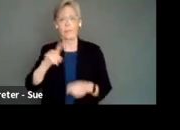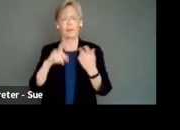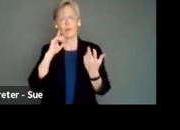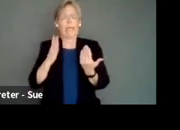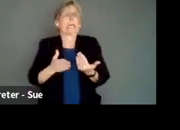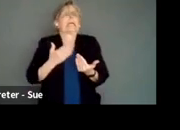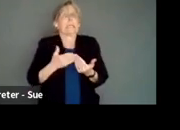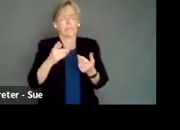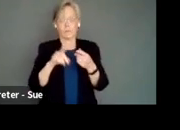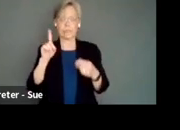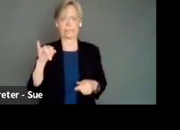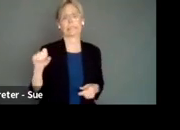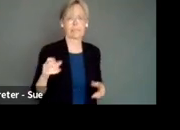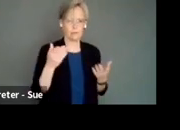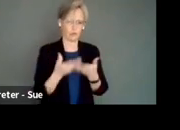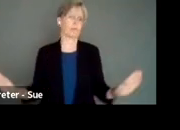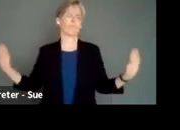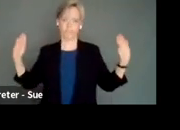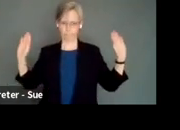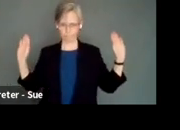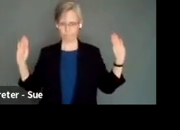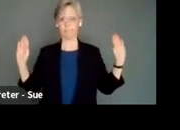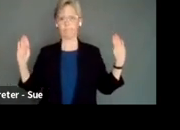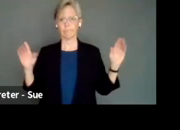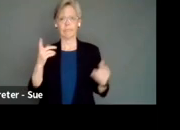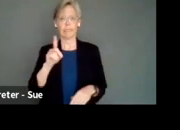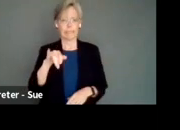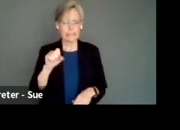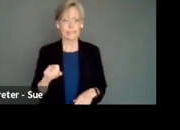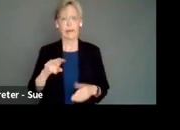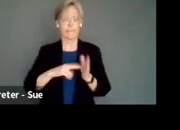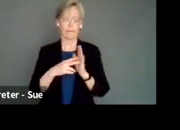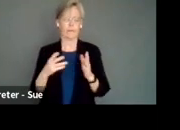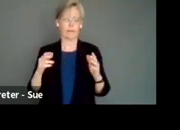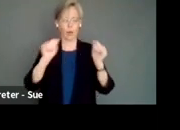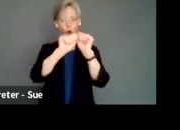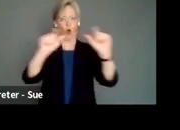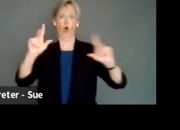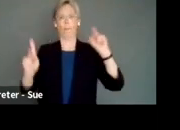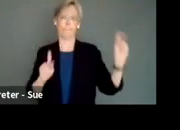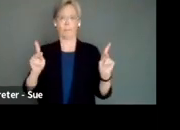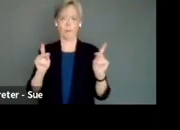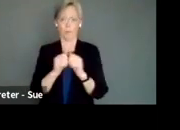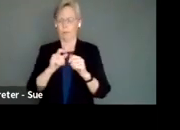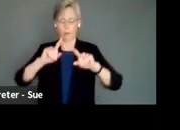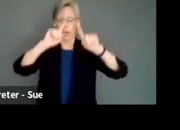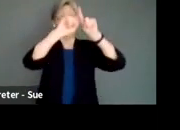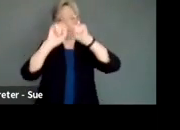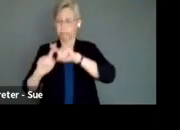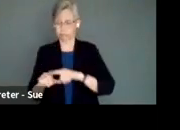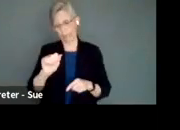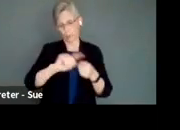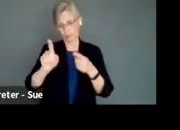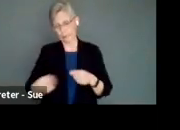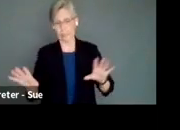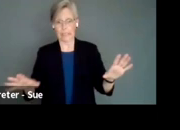communication. So I will just use the dis, disability, meaning all people with all kinds of impairments, and I will do that with